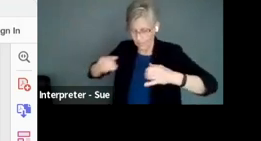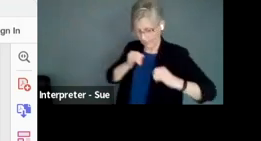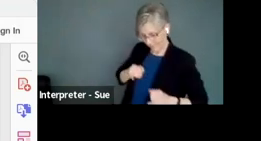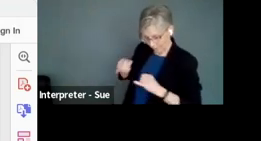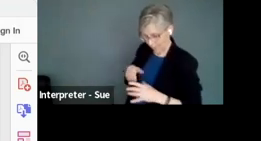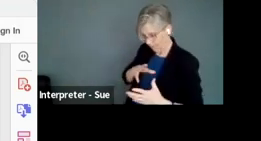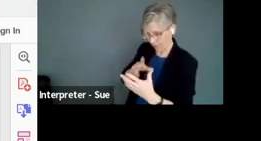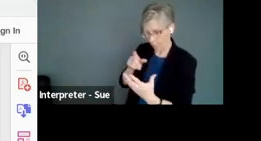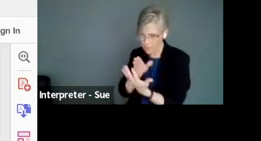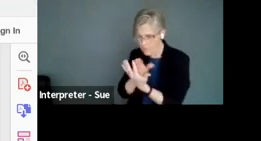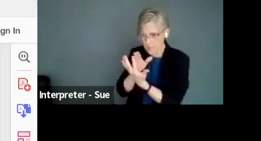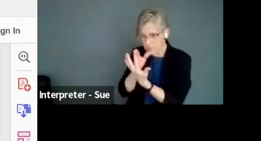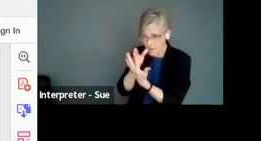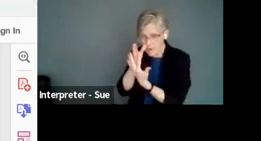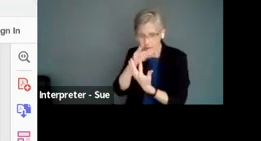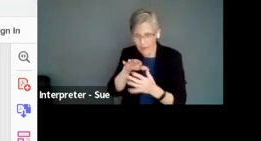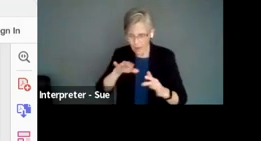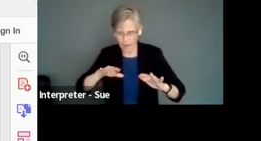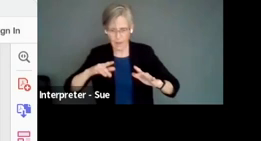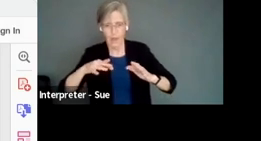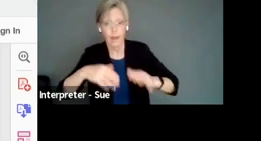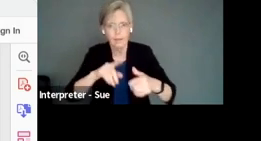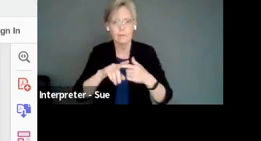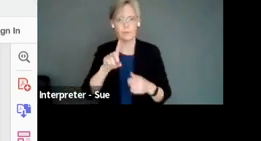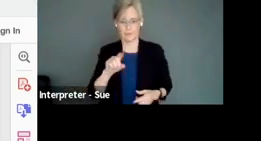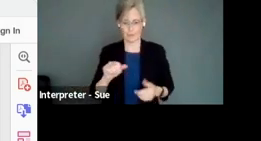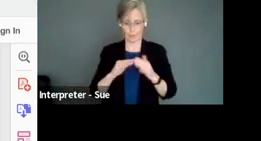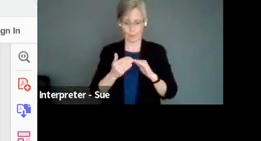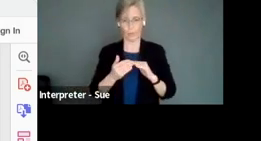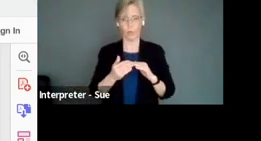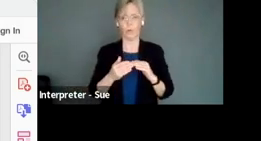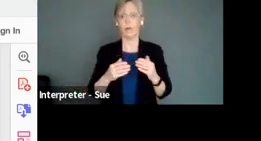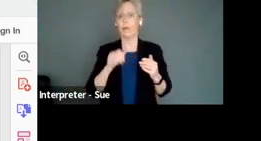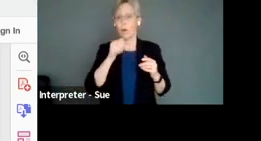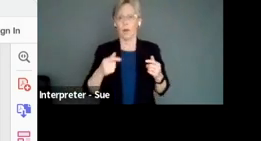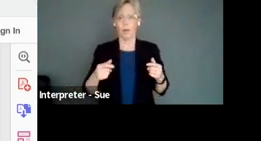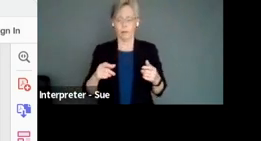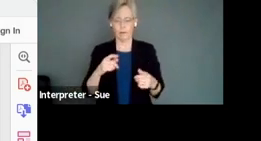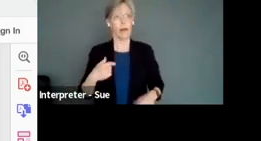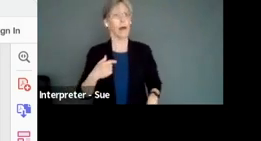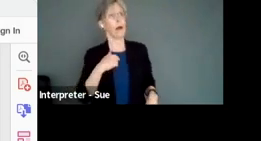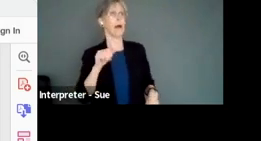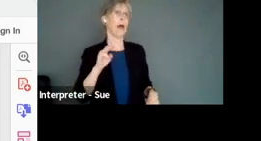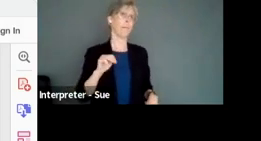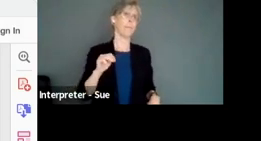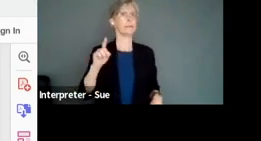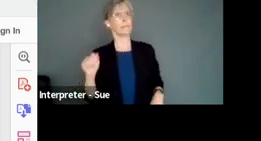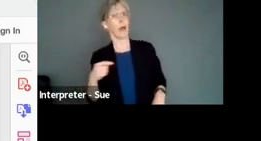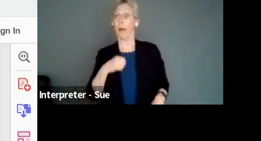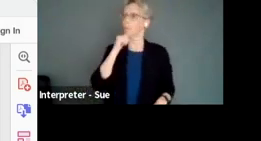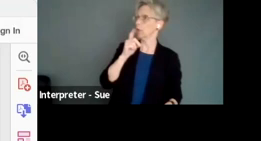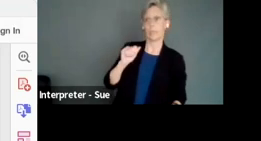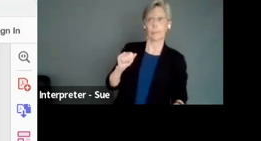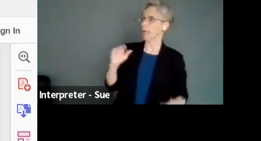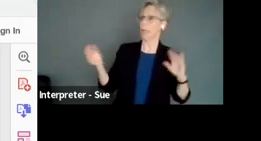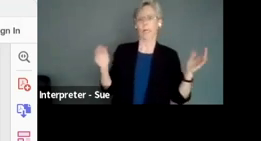we can find our way into the disability community by looking at it as not as I am disabled or I am not, I experience these